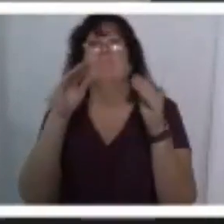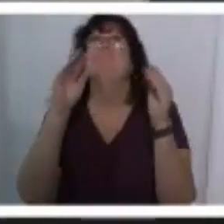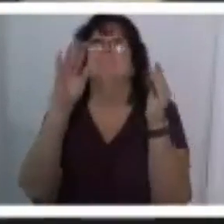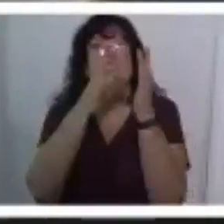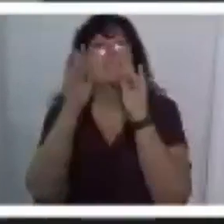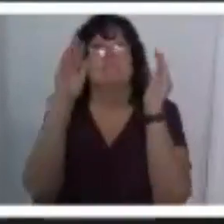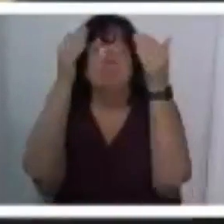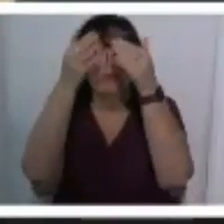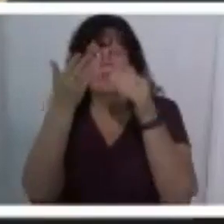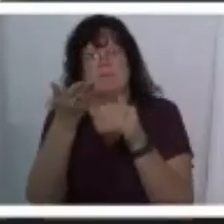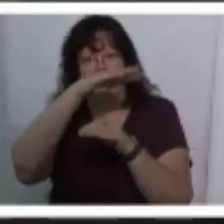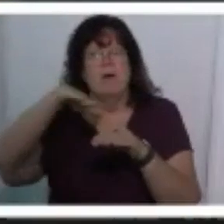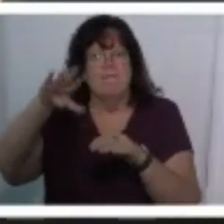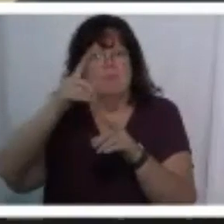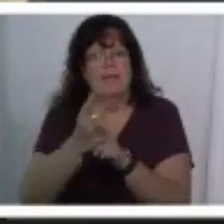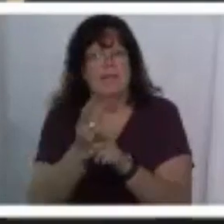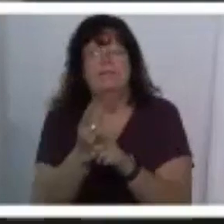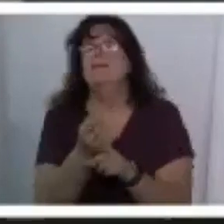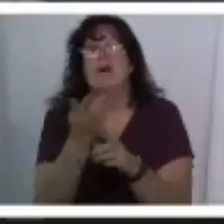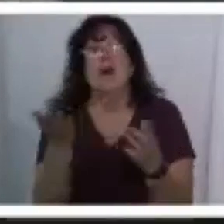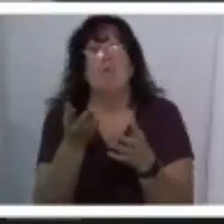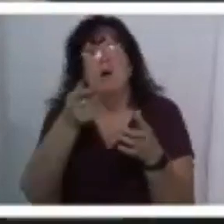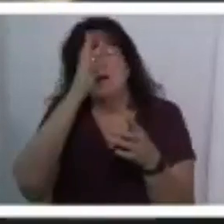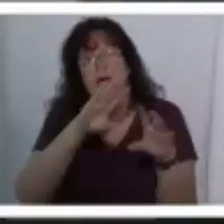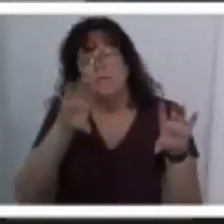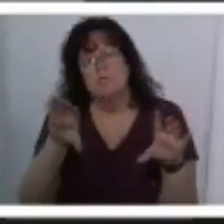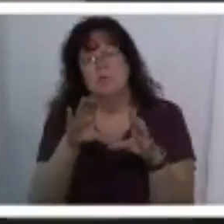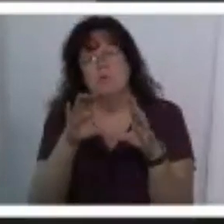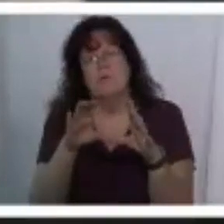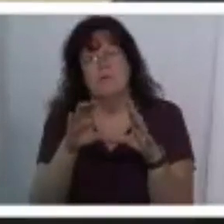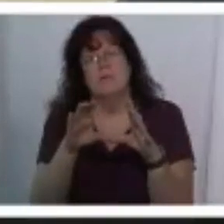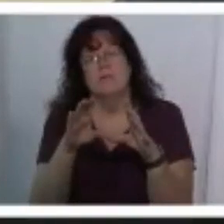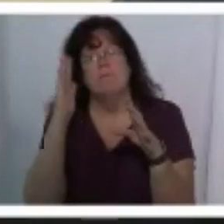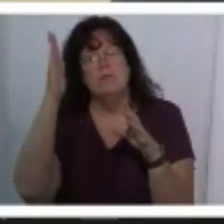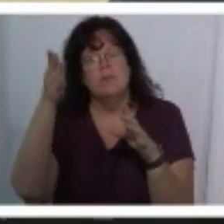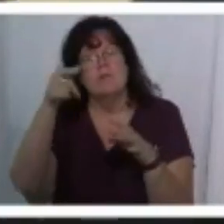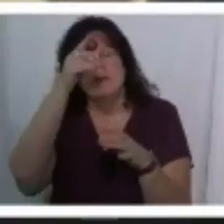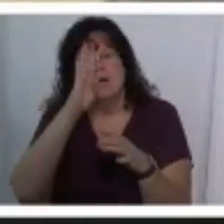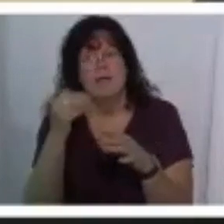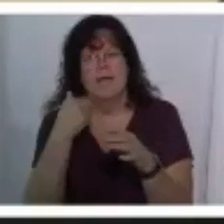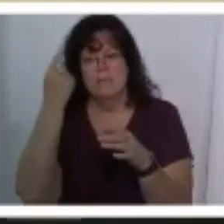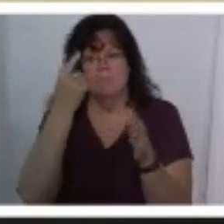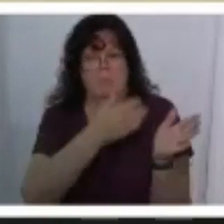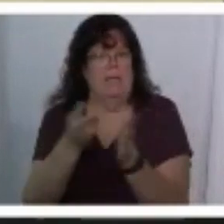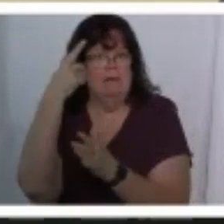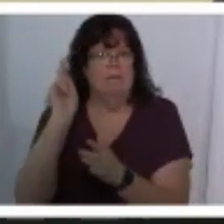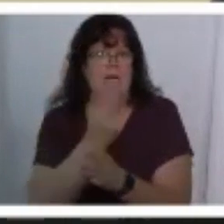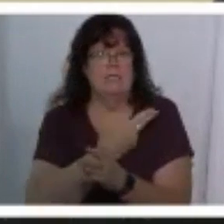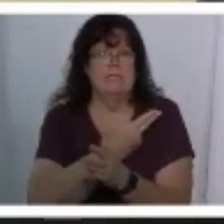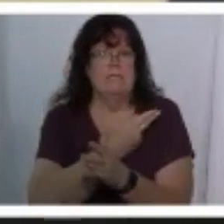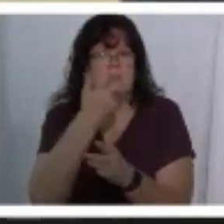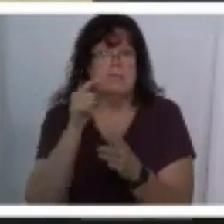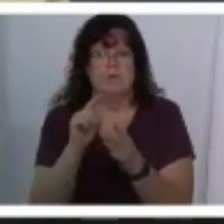spirit on things above amen on what god is doing the destiny that god has for us as a community of believers